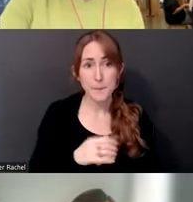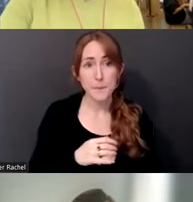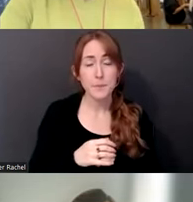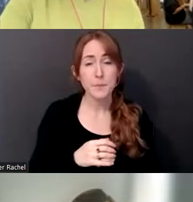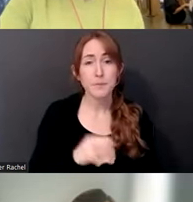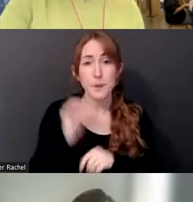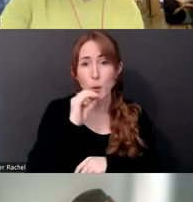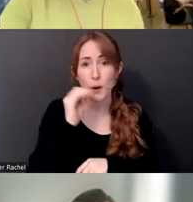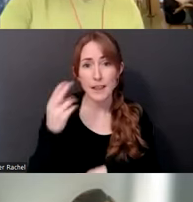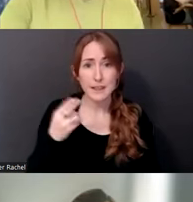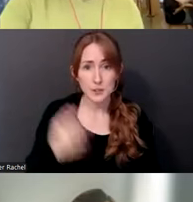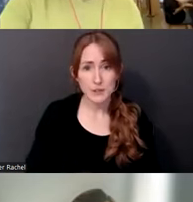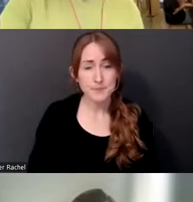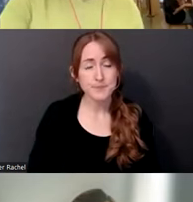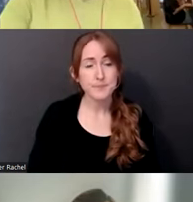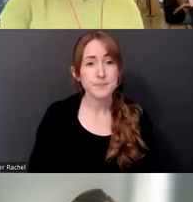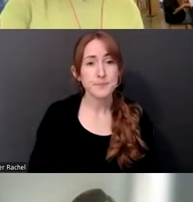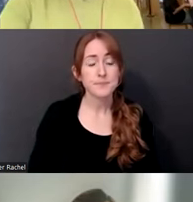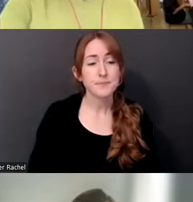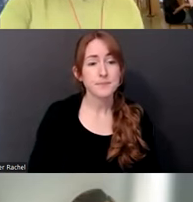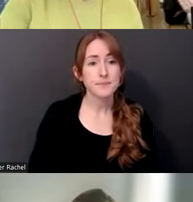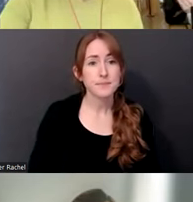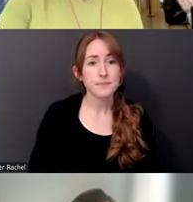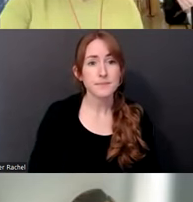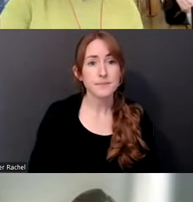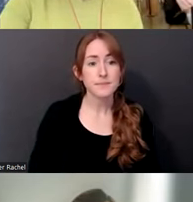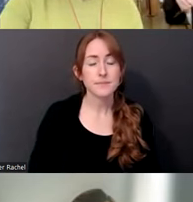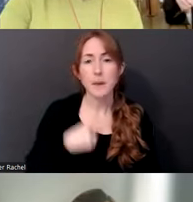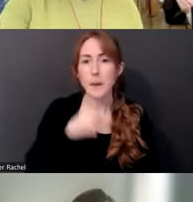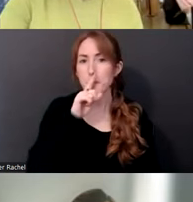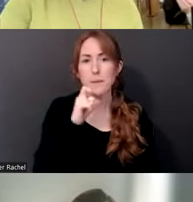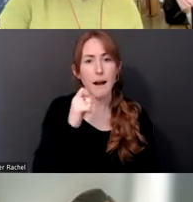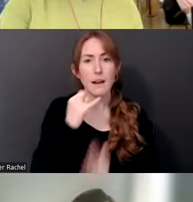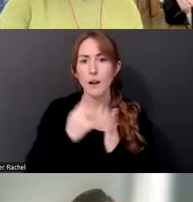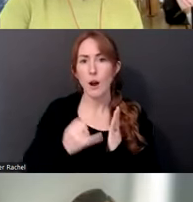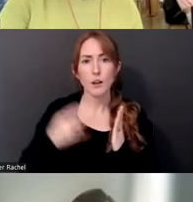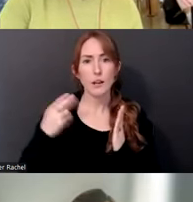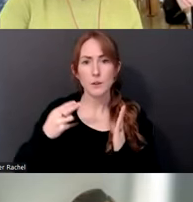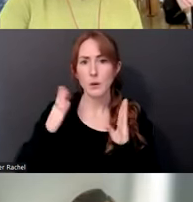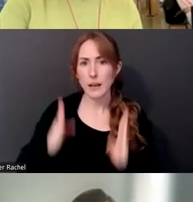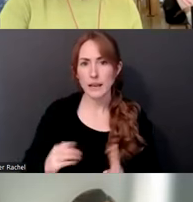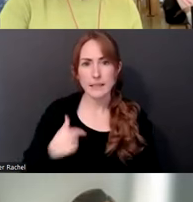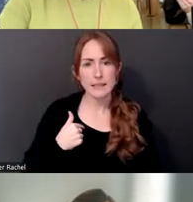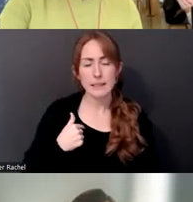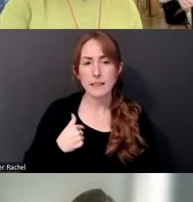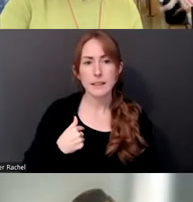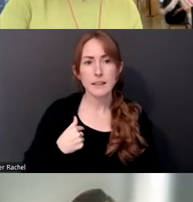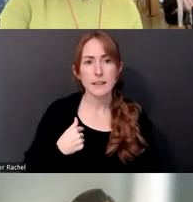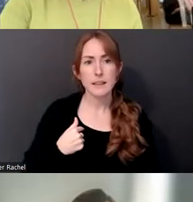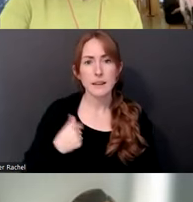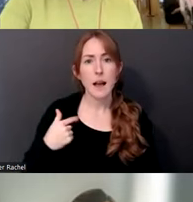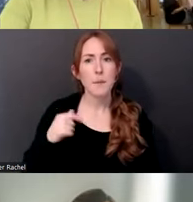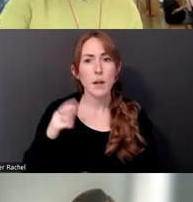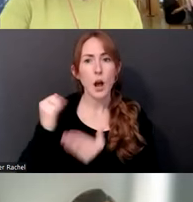histories. Um, I, I'm not an art historian. I, I actually work as a, uh, art legacy